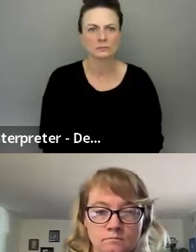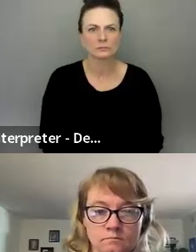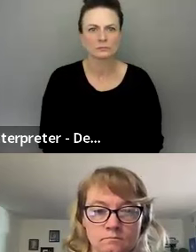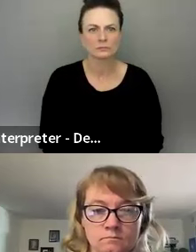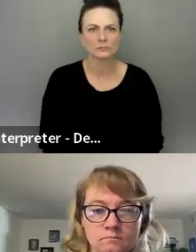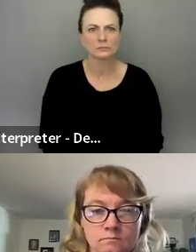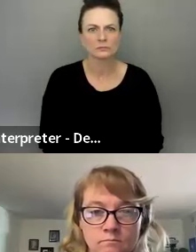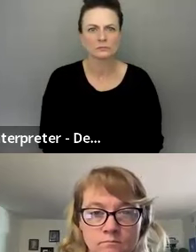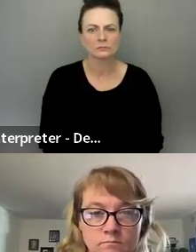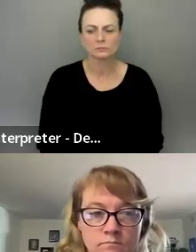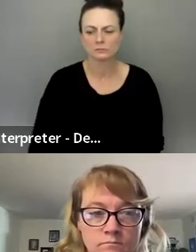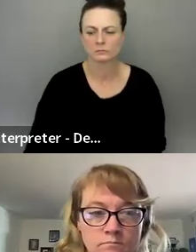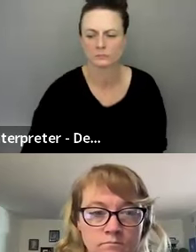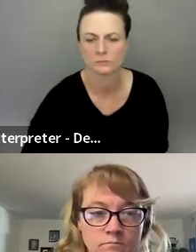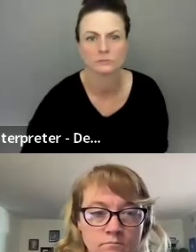This is Rob.